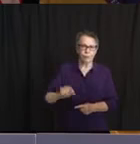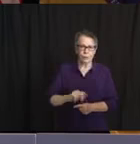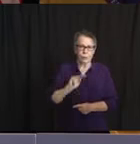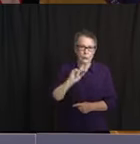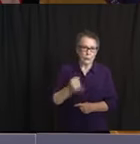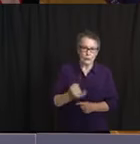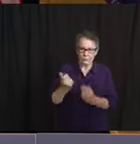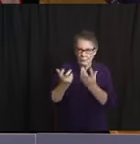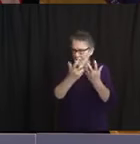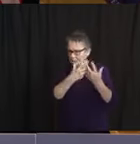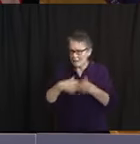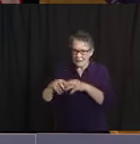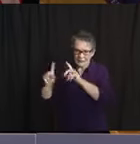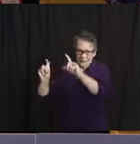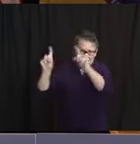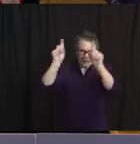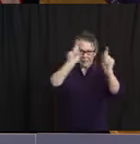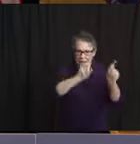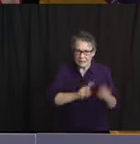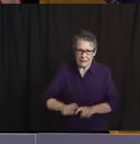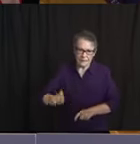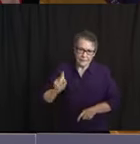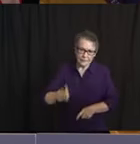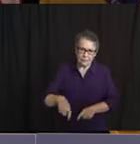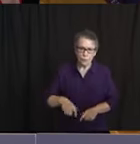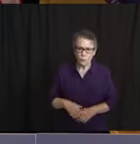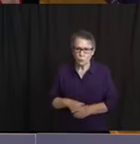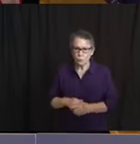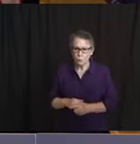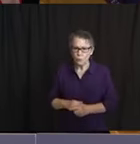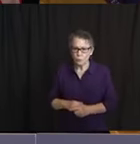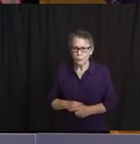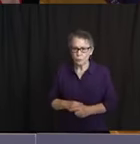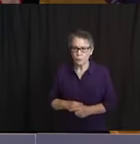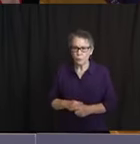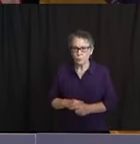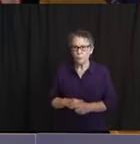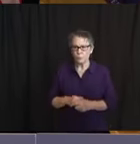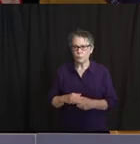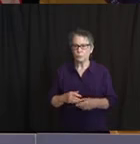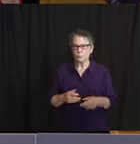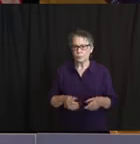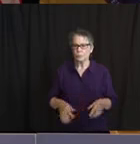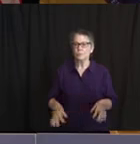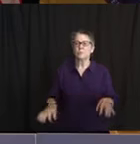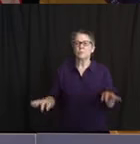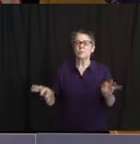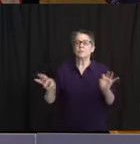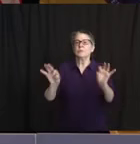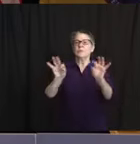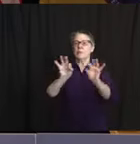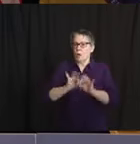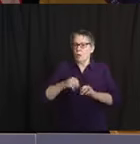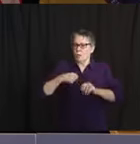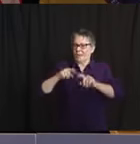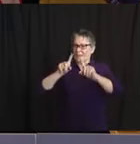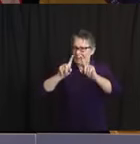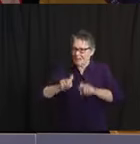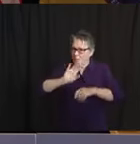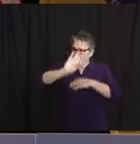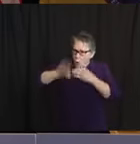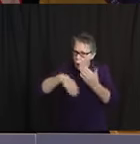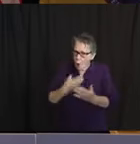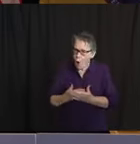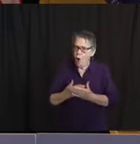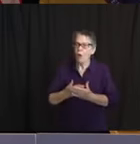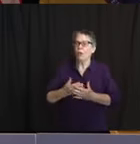complete universal testing of all residents and staff. The Department of Corrections has